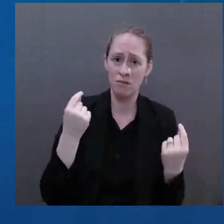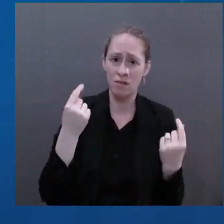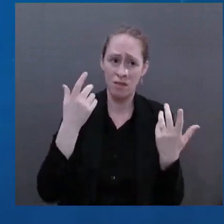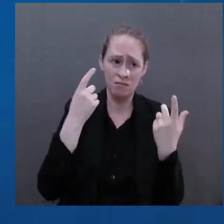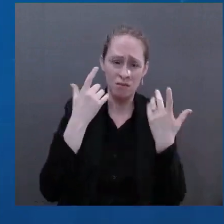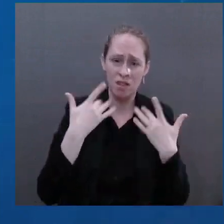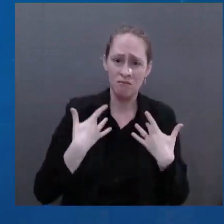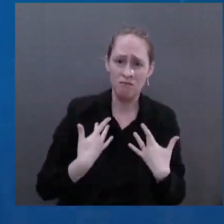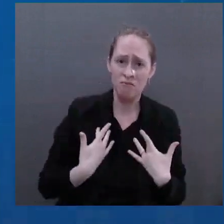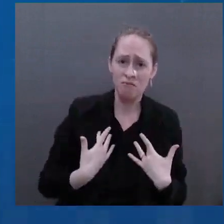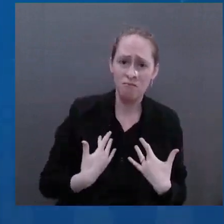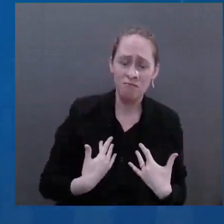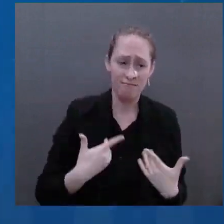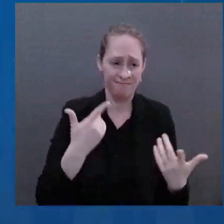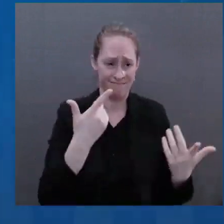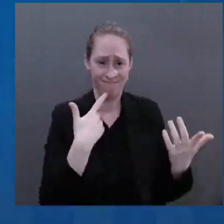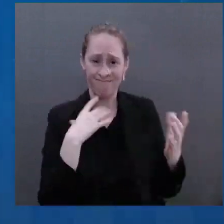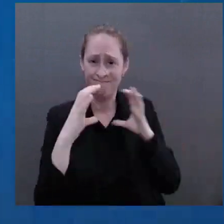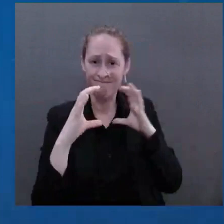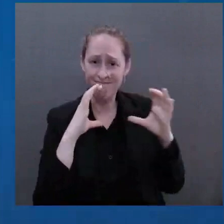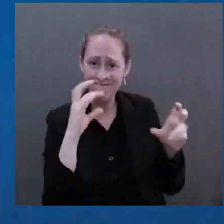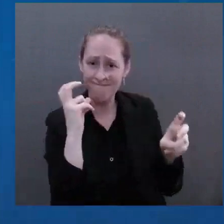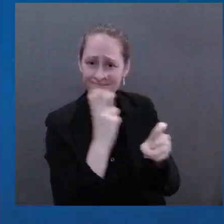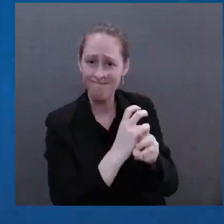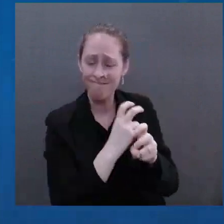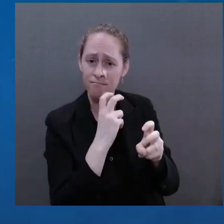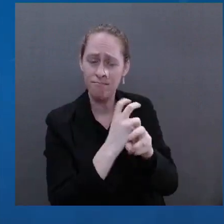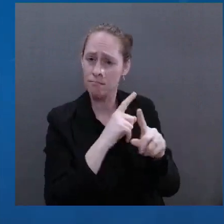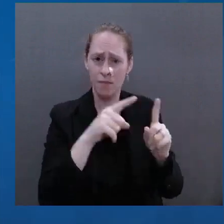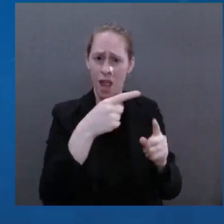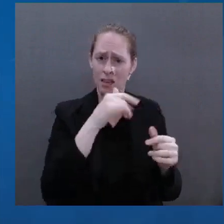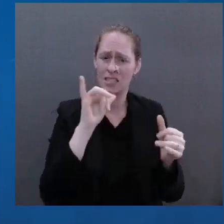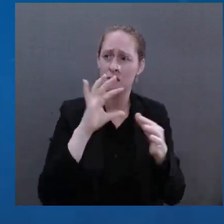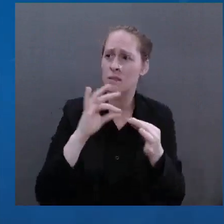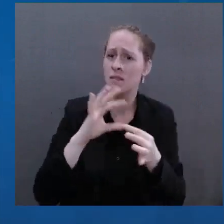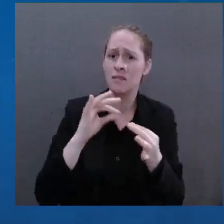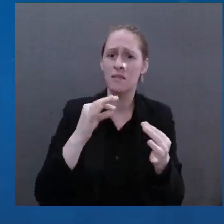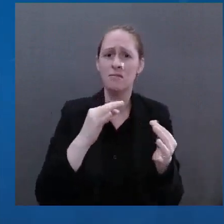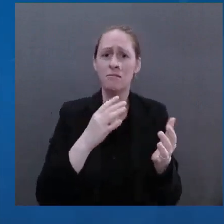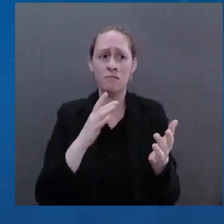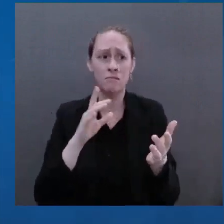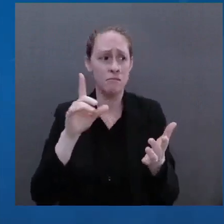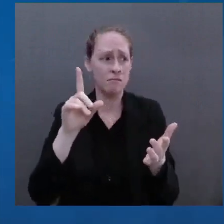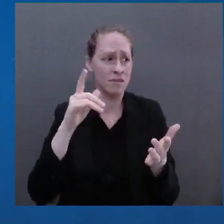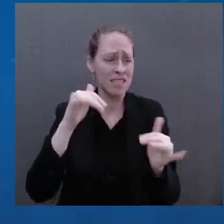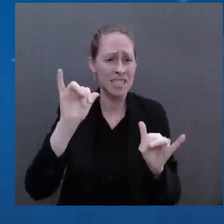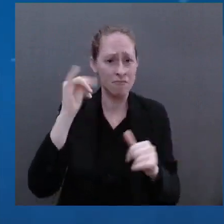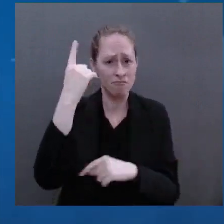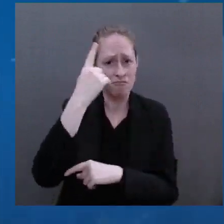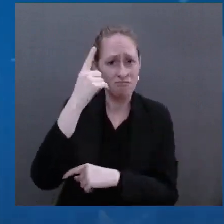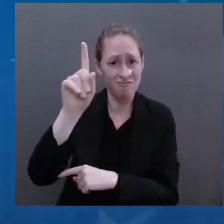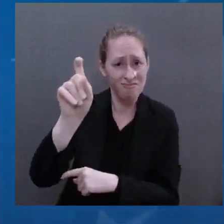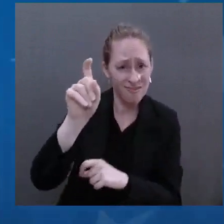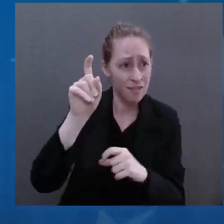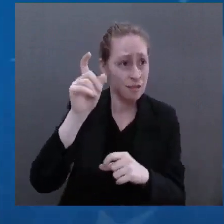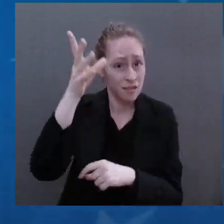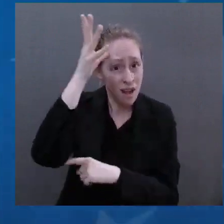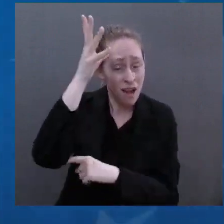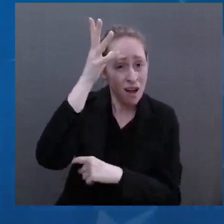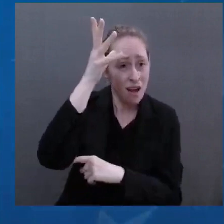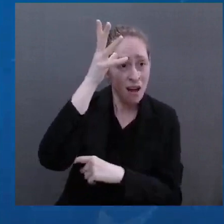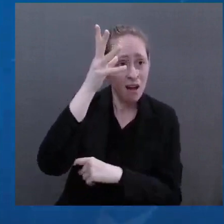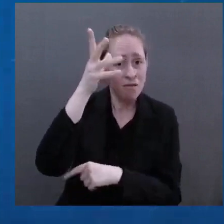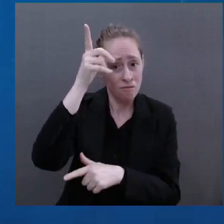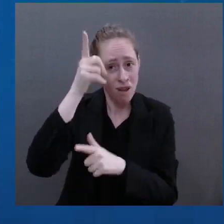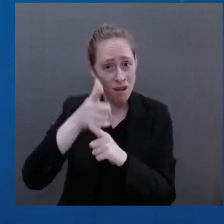If my brother and my daddy, are they going to be okay? Will I see them again? Without their husbands, their